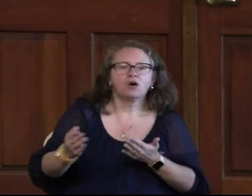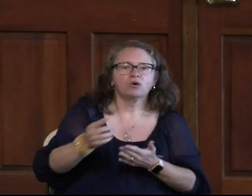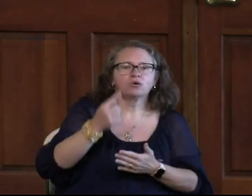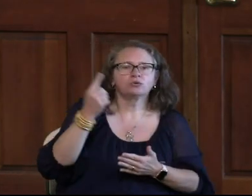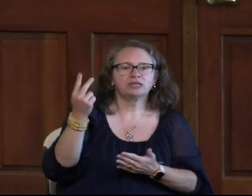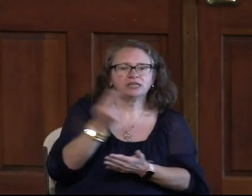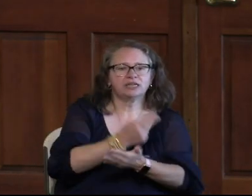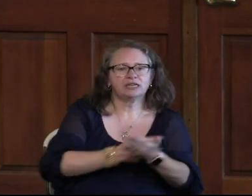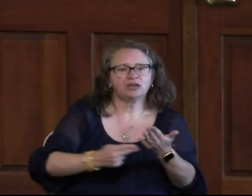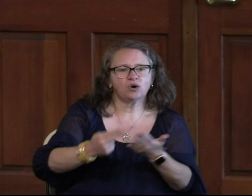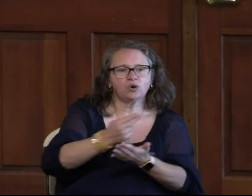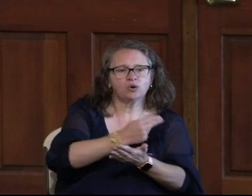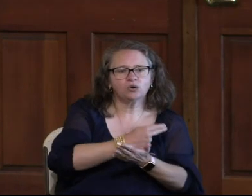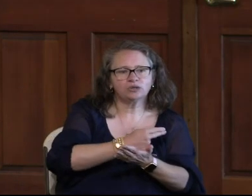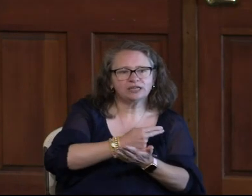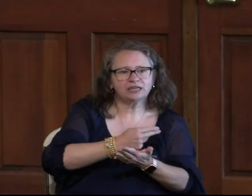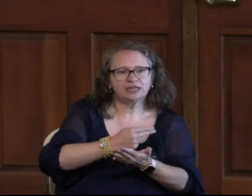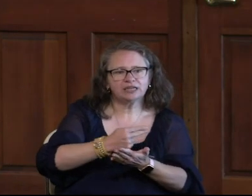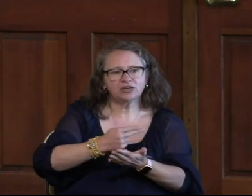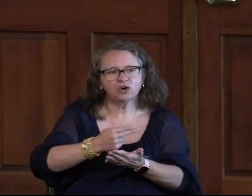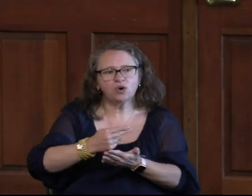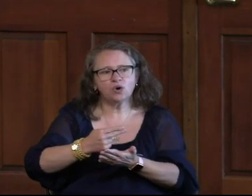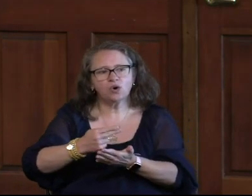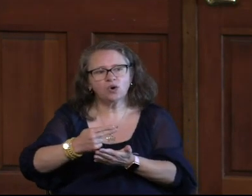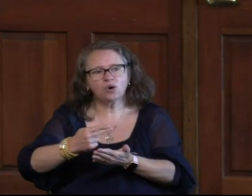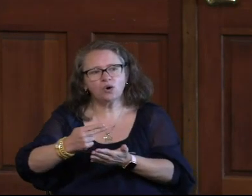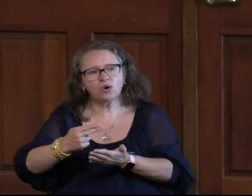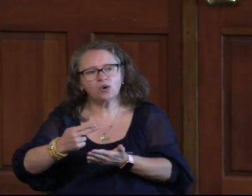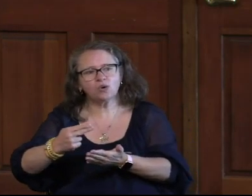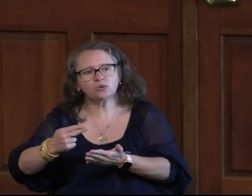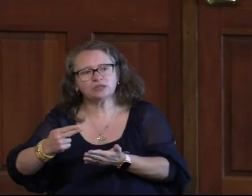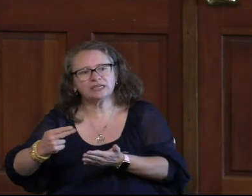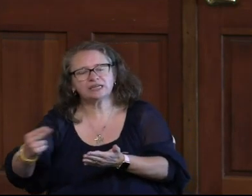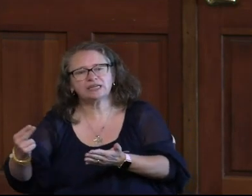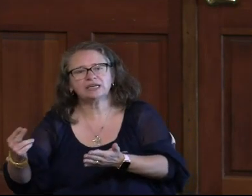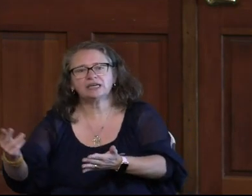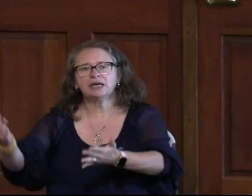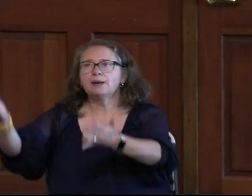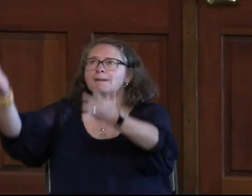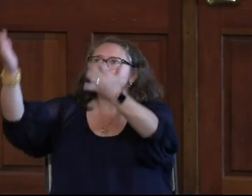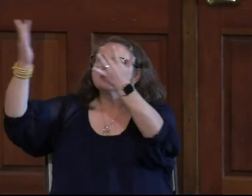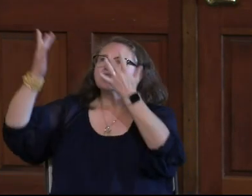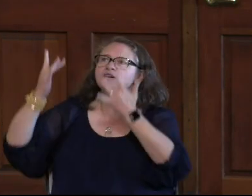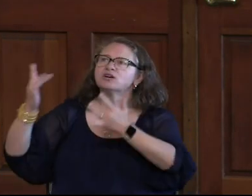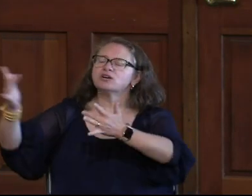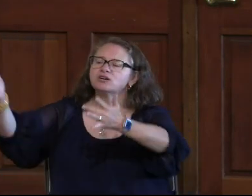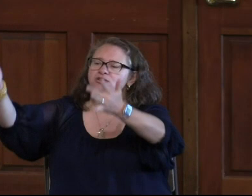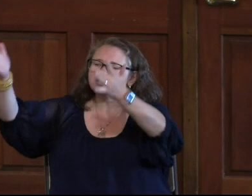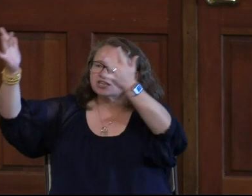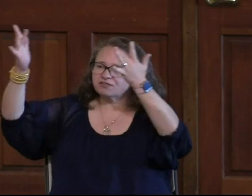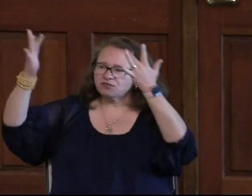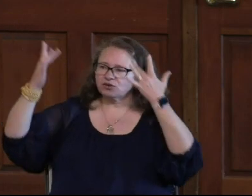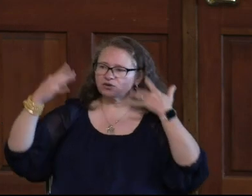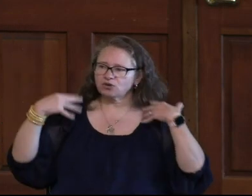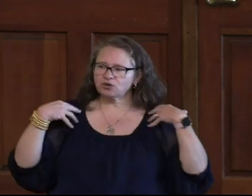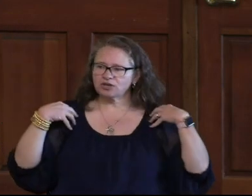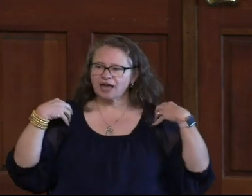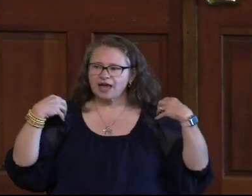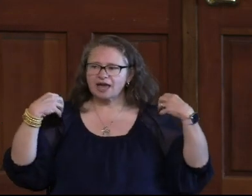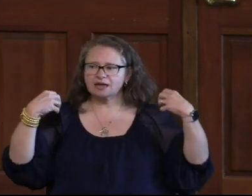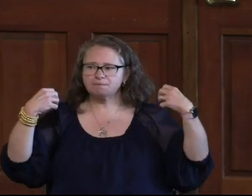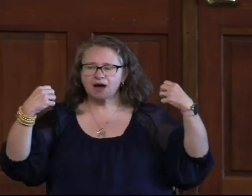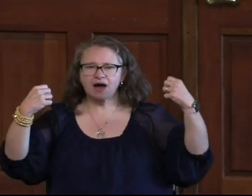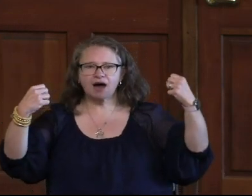Holy, holy, holy. Merciful